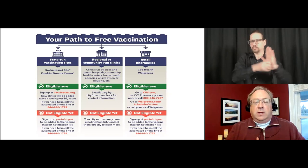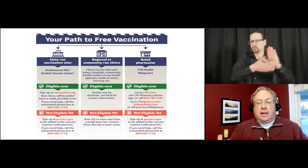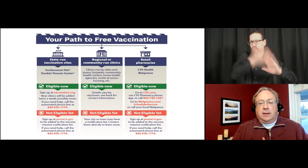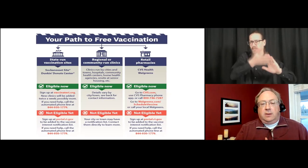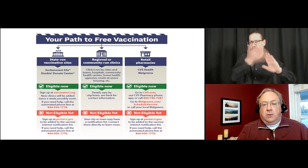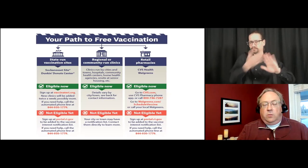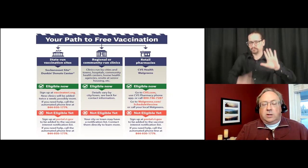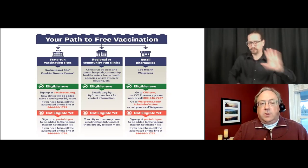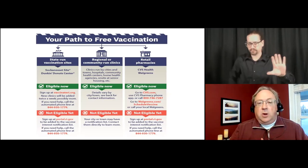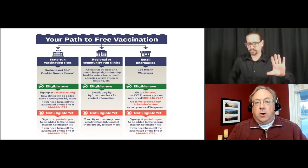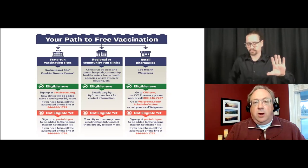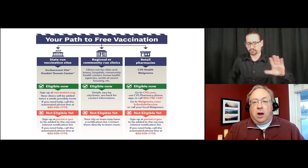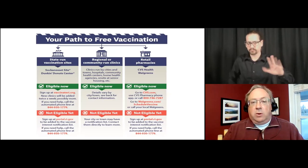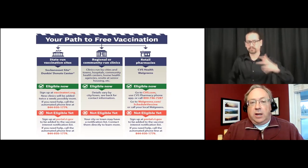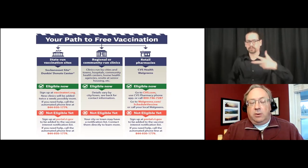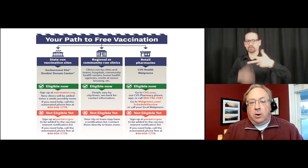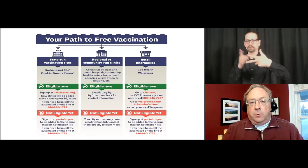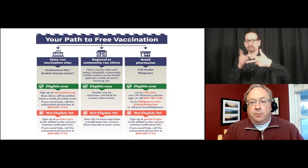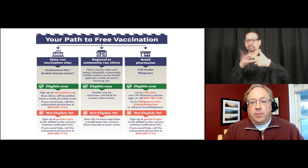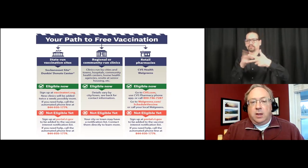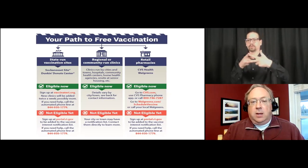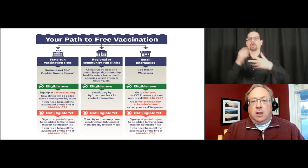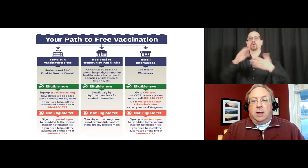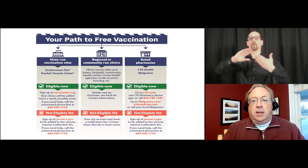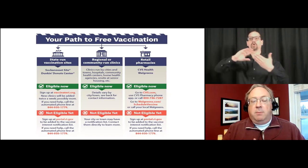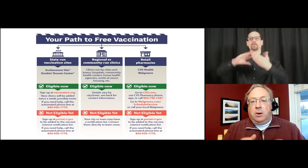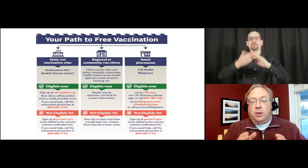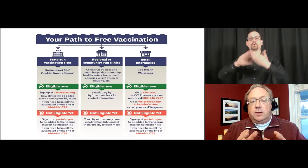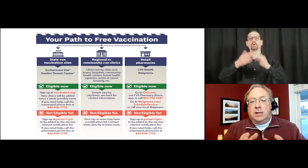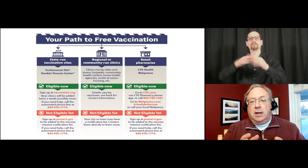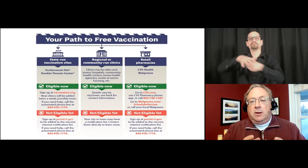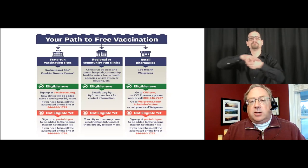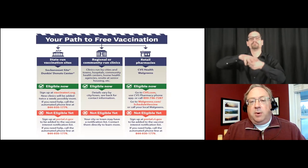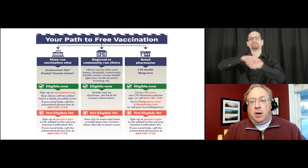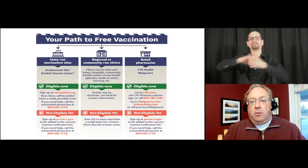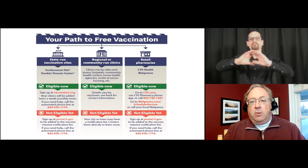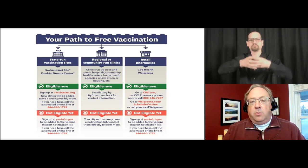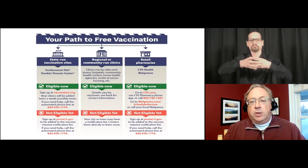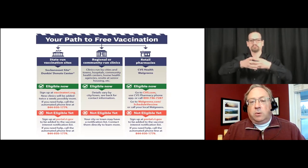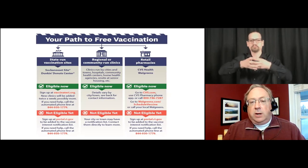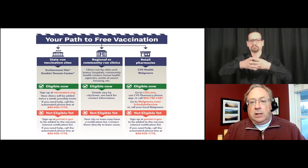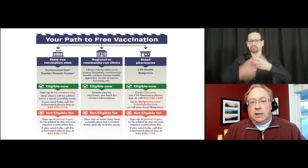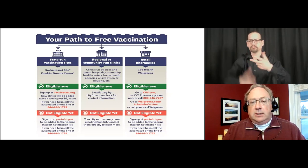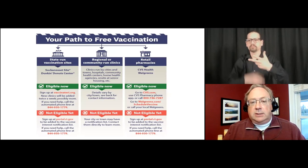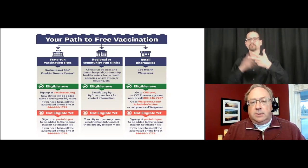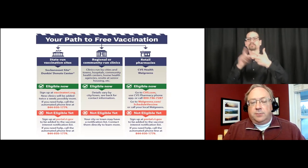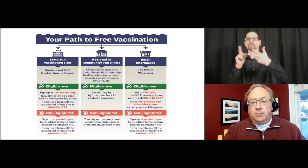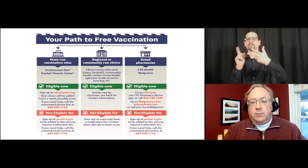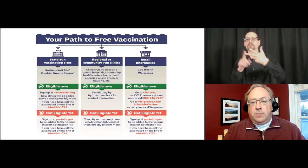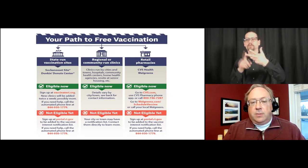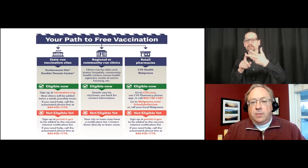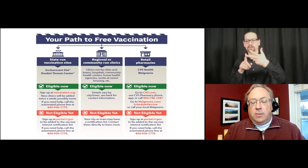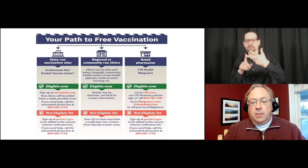Once we let, once we know where they are, we'll let you know. In the middle, you see there's community or regional-run clinics.